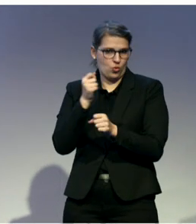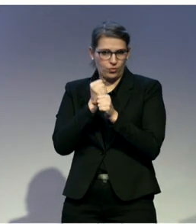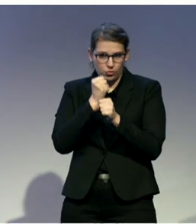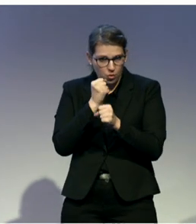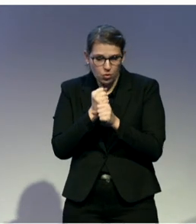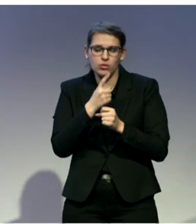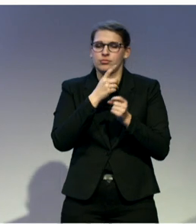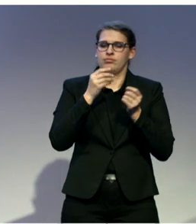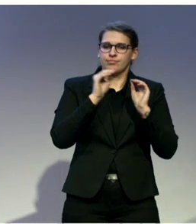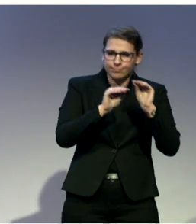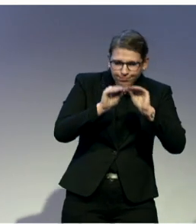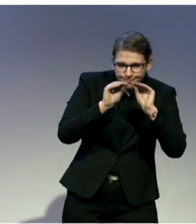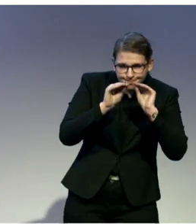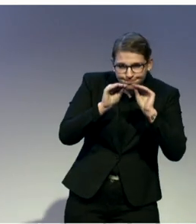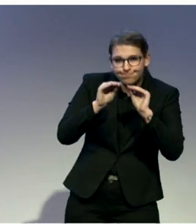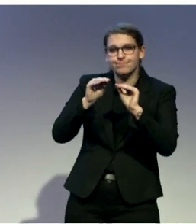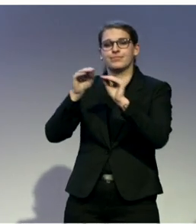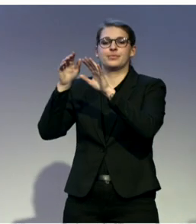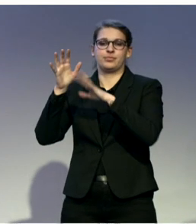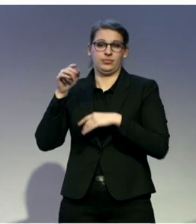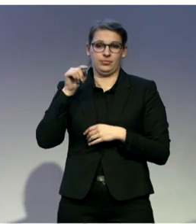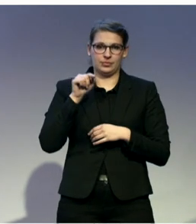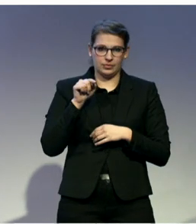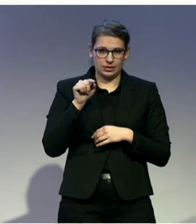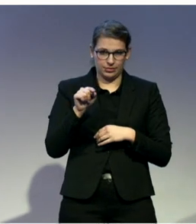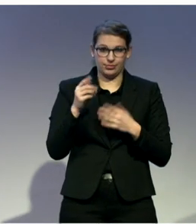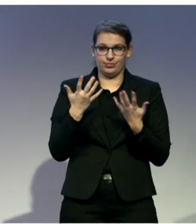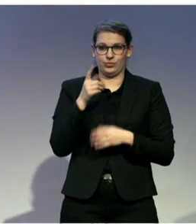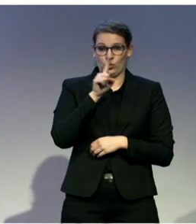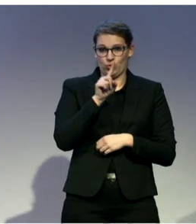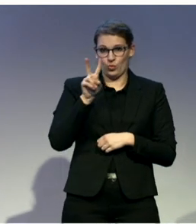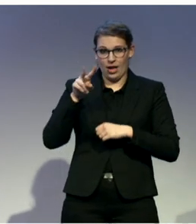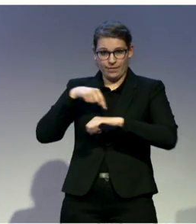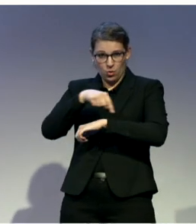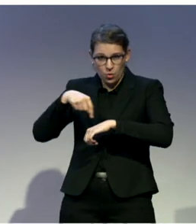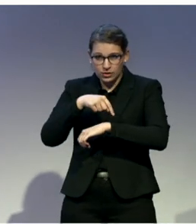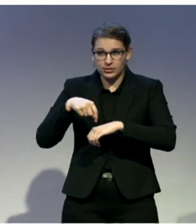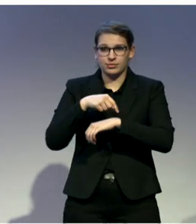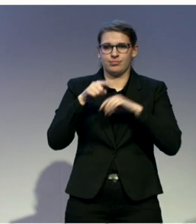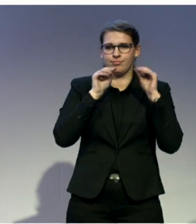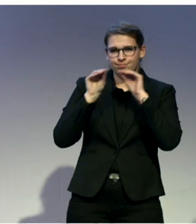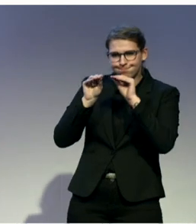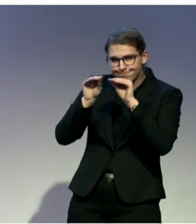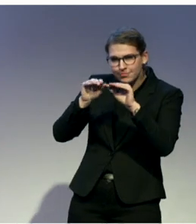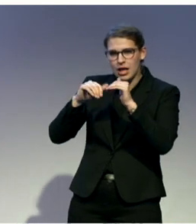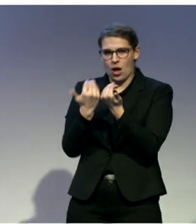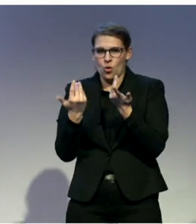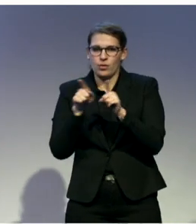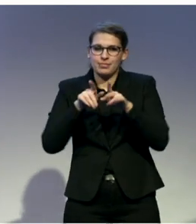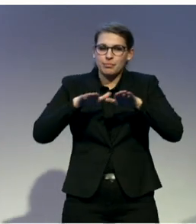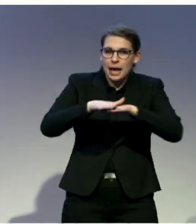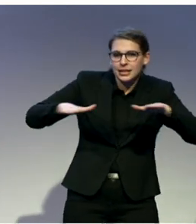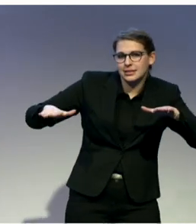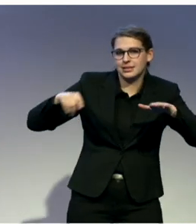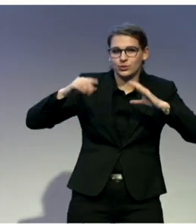teaching in 12 hours basic skills to communicate, sharing who they are, the beauty of their